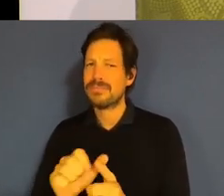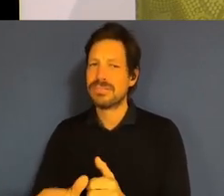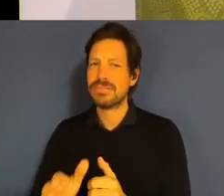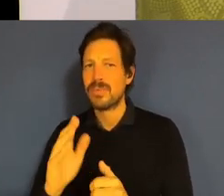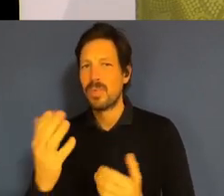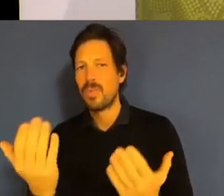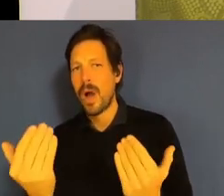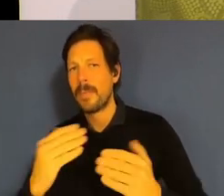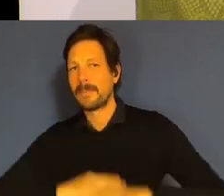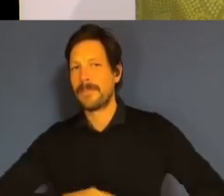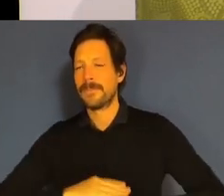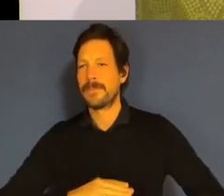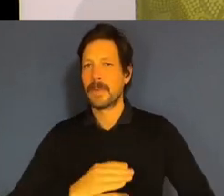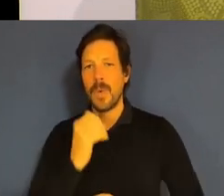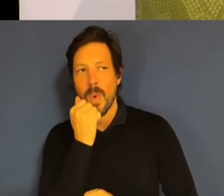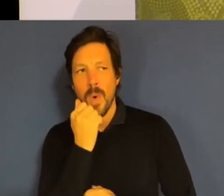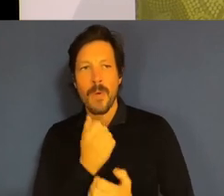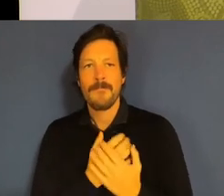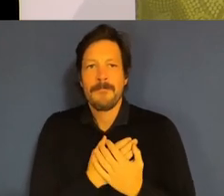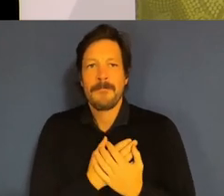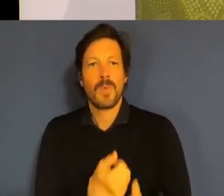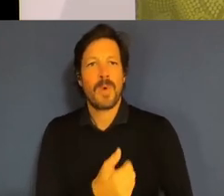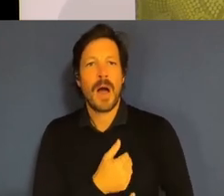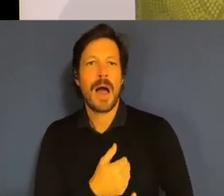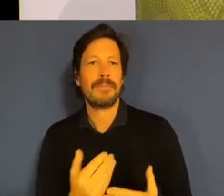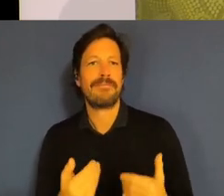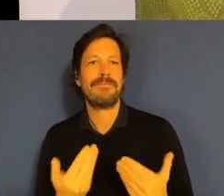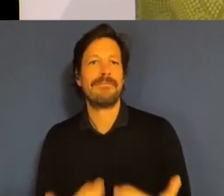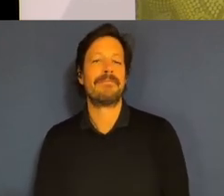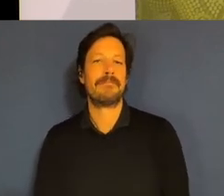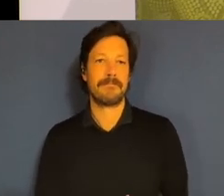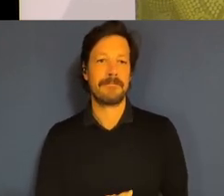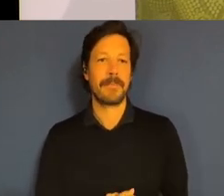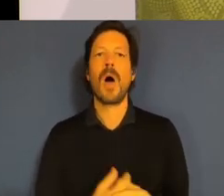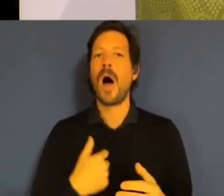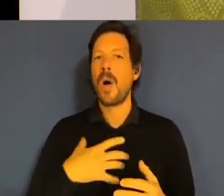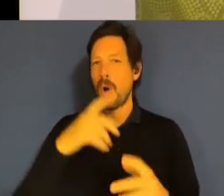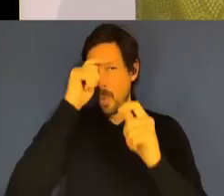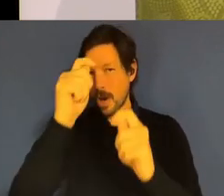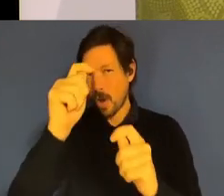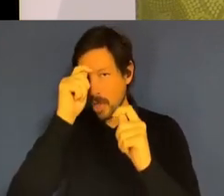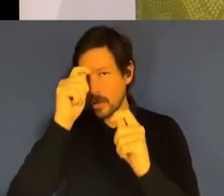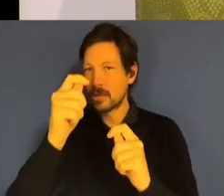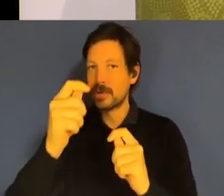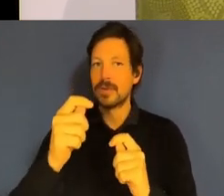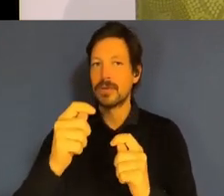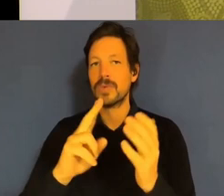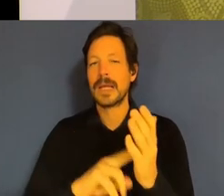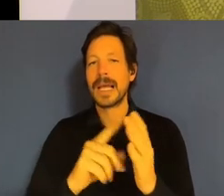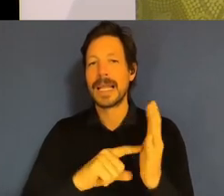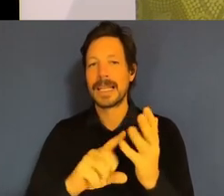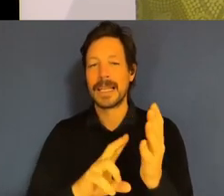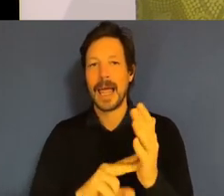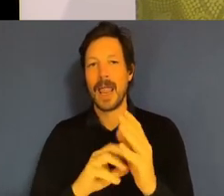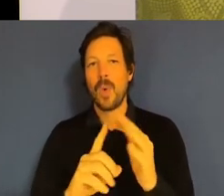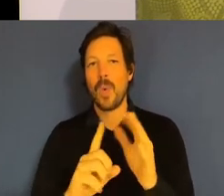very warm and generous, and I acknowledge and pay my respects to the Ngunnawal people as the traditional owners of this